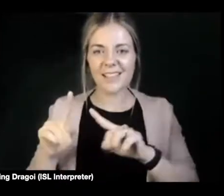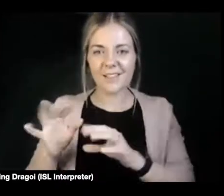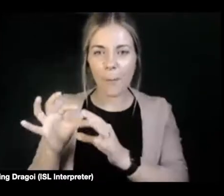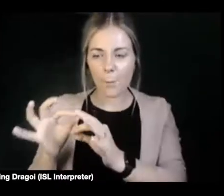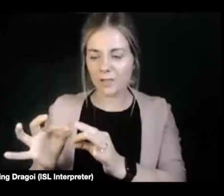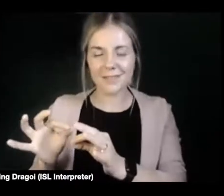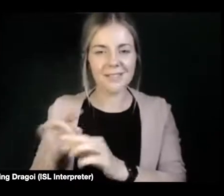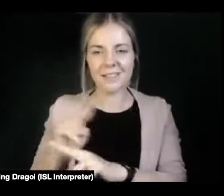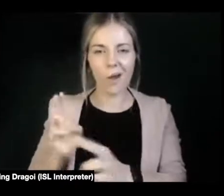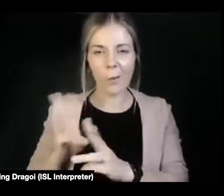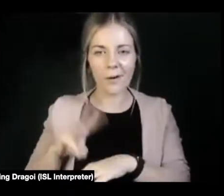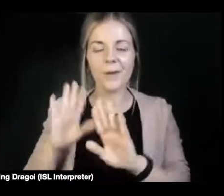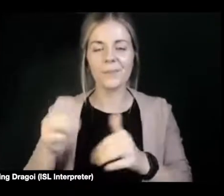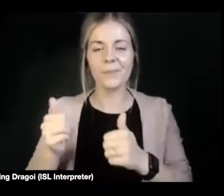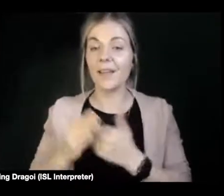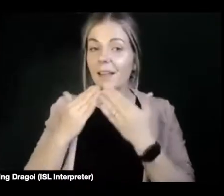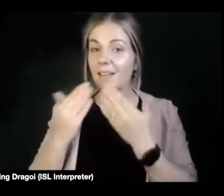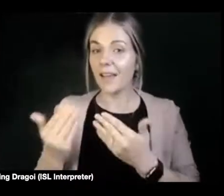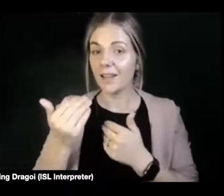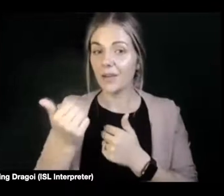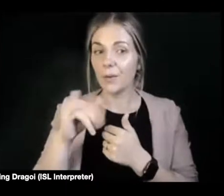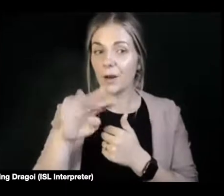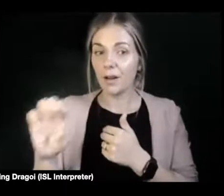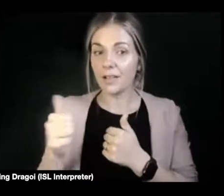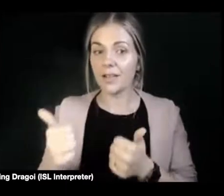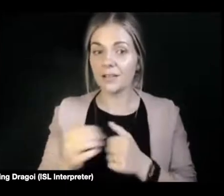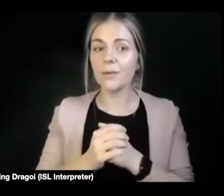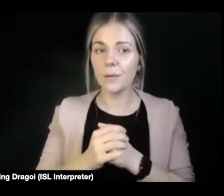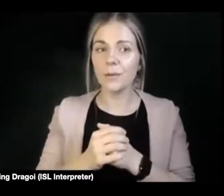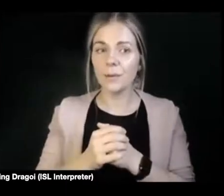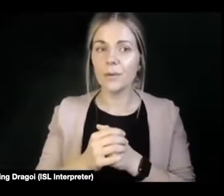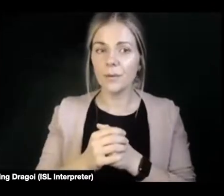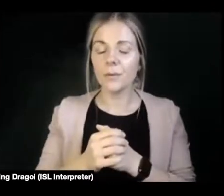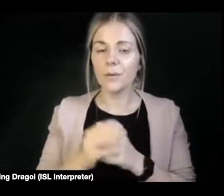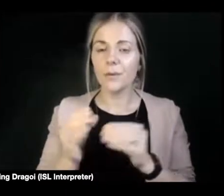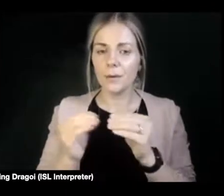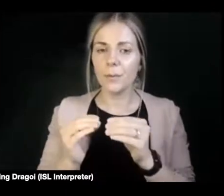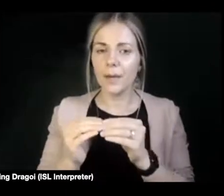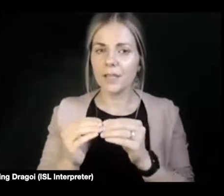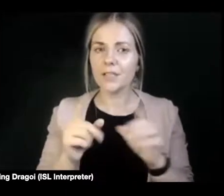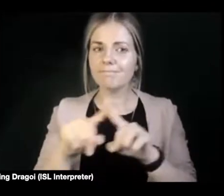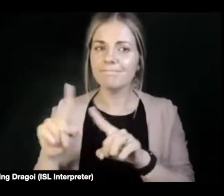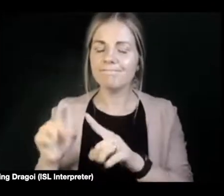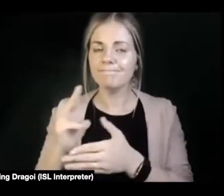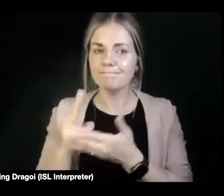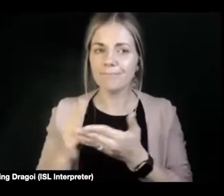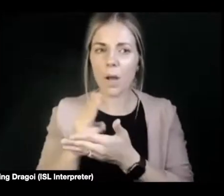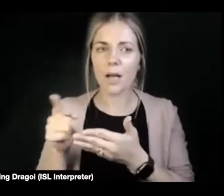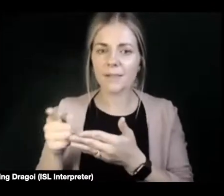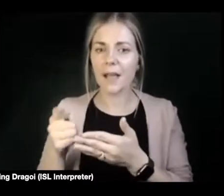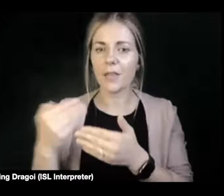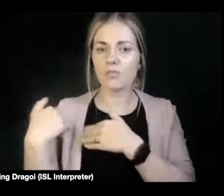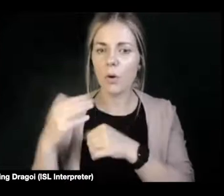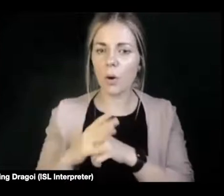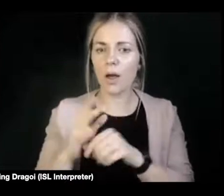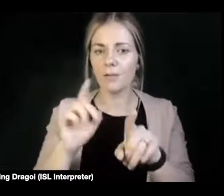great. Thank you. It's great to identify the role of impairment labels and the narratives